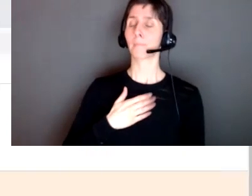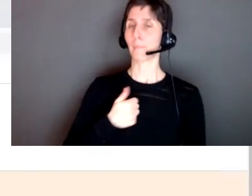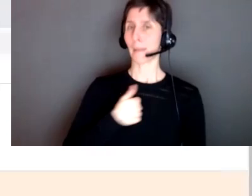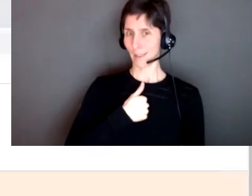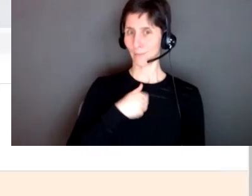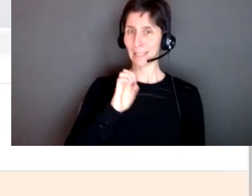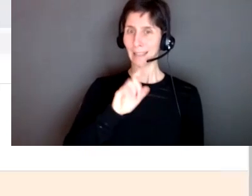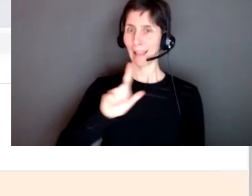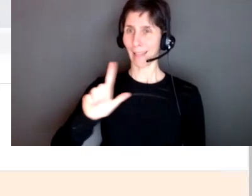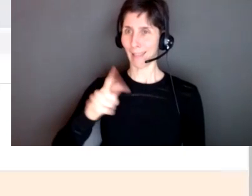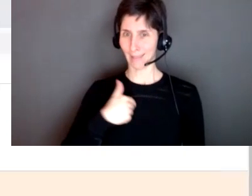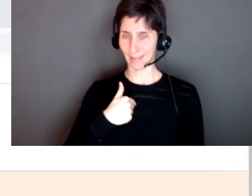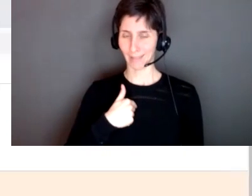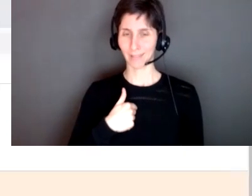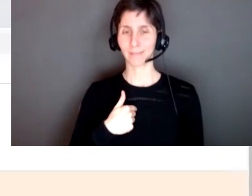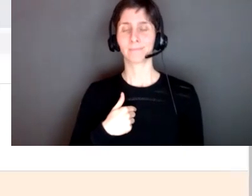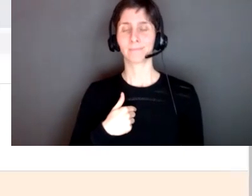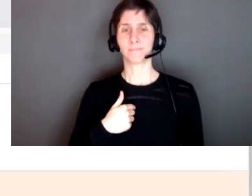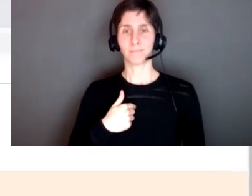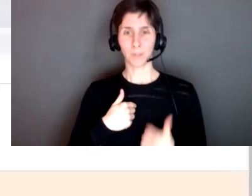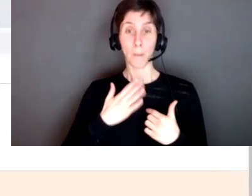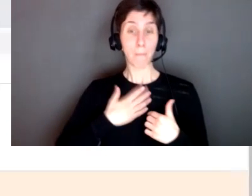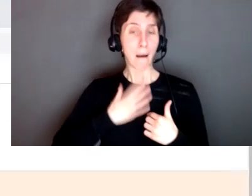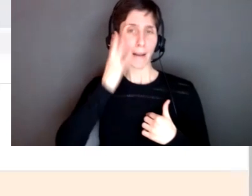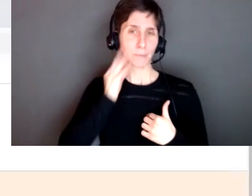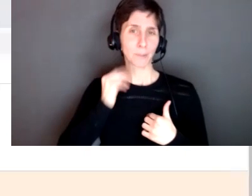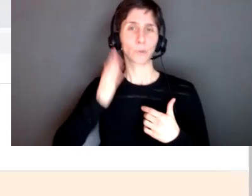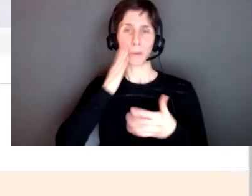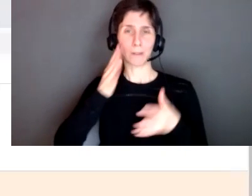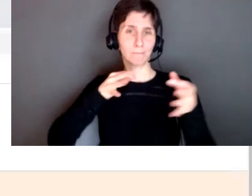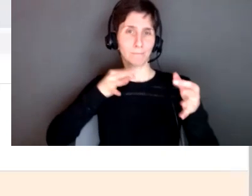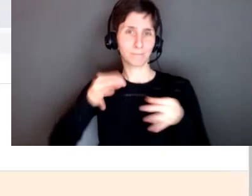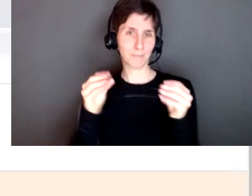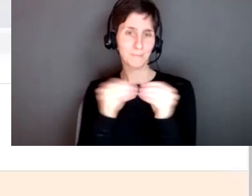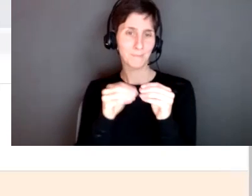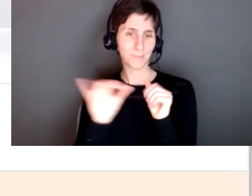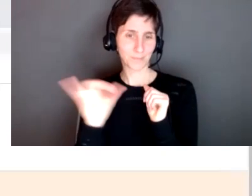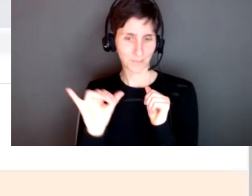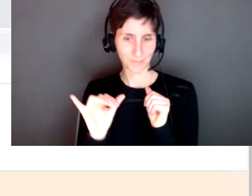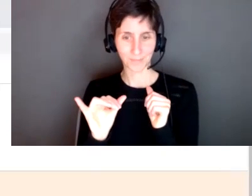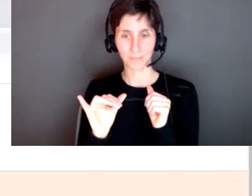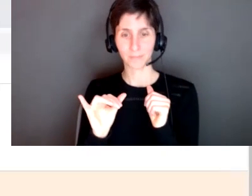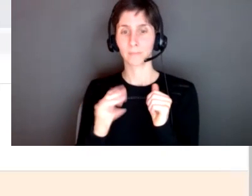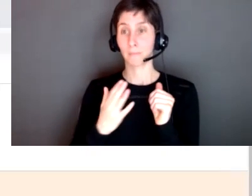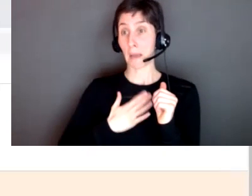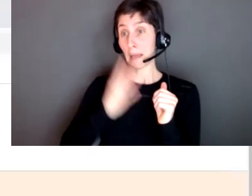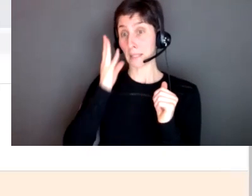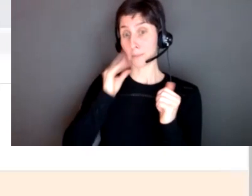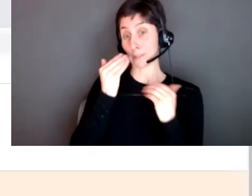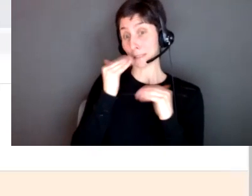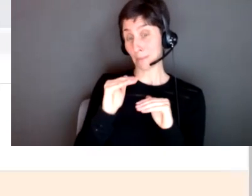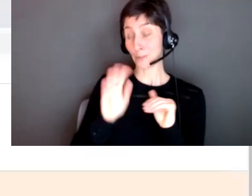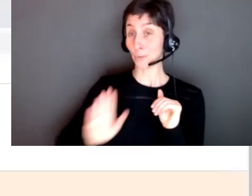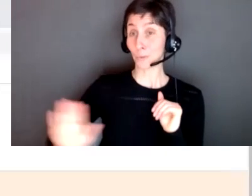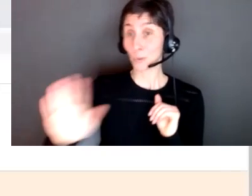so i'm going to be sharing some of my own experiences so it's it's that's going to maybe be a little bit limited so if you